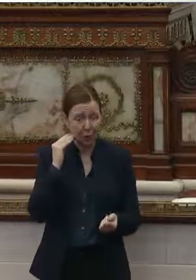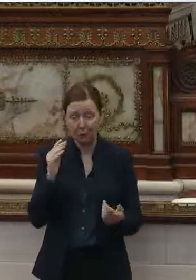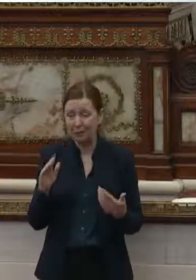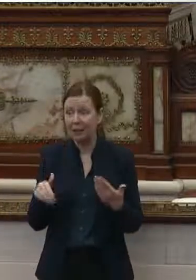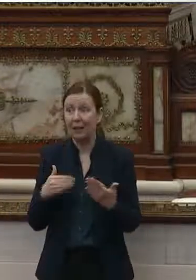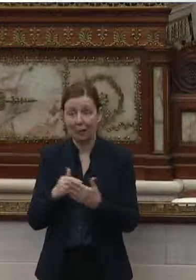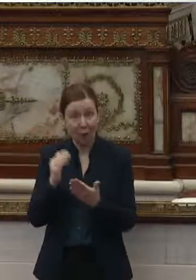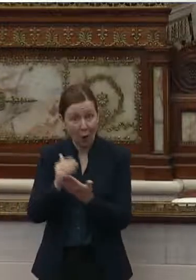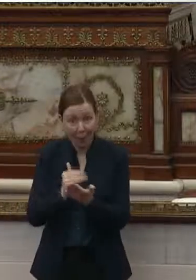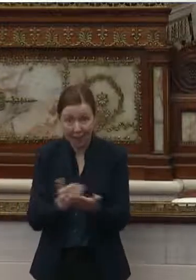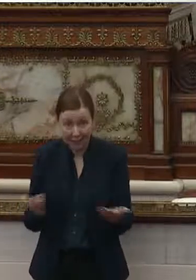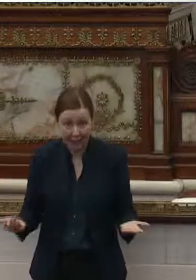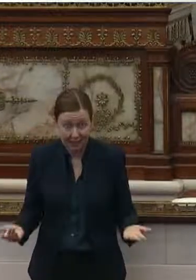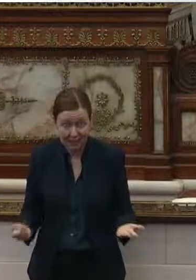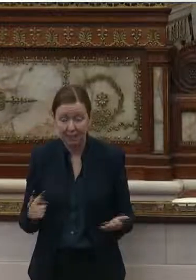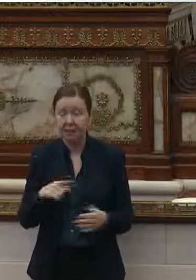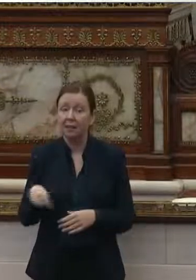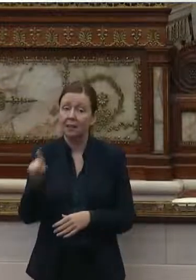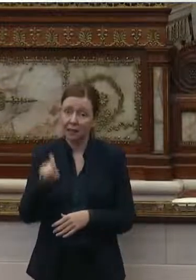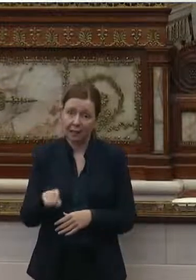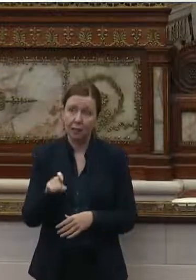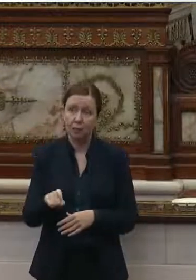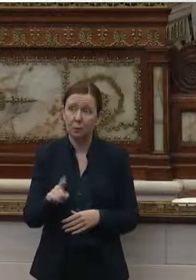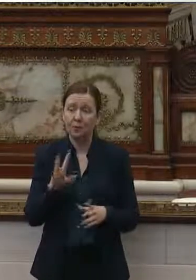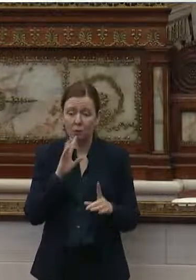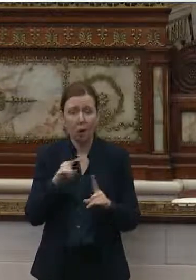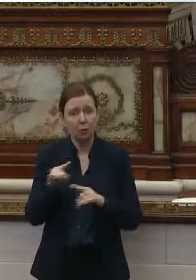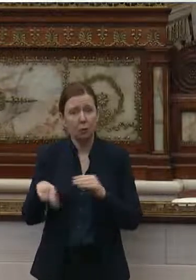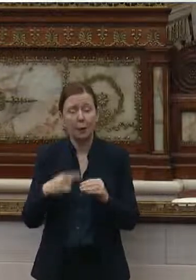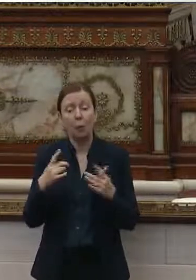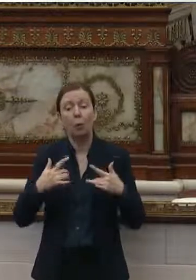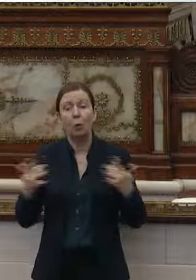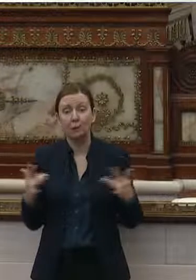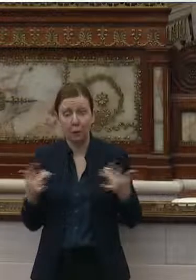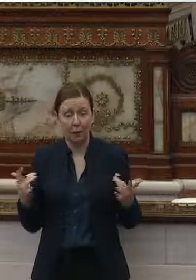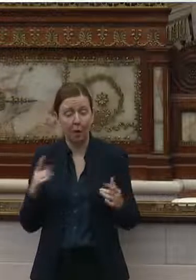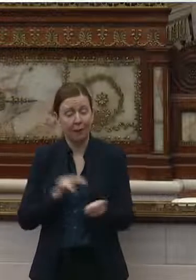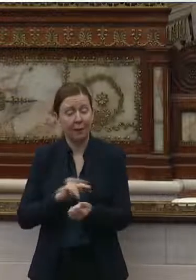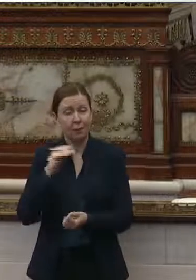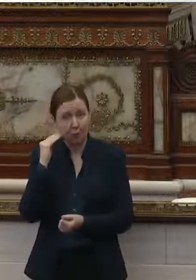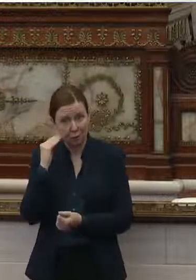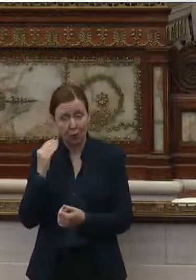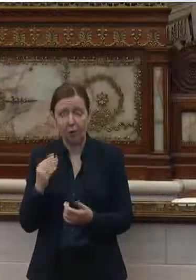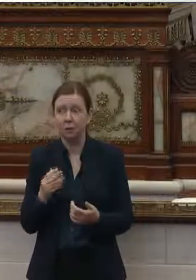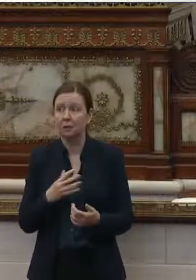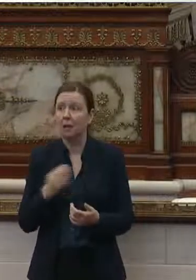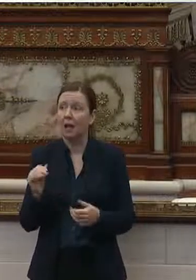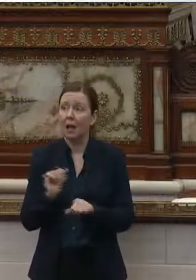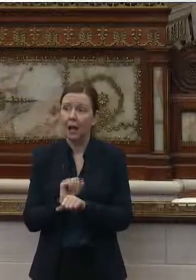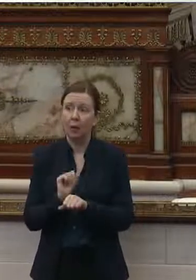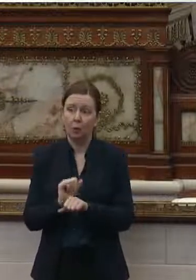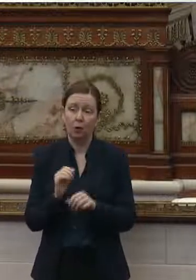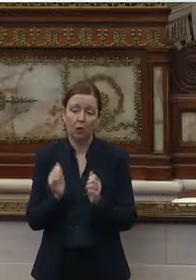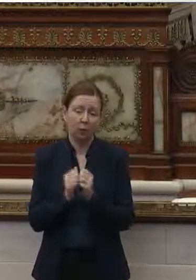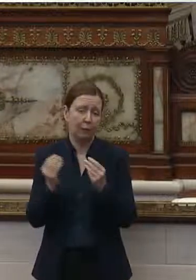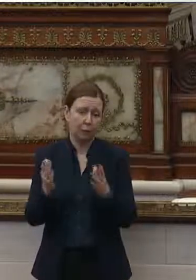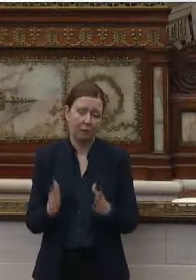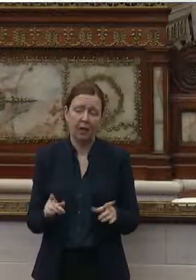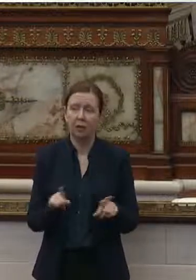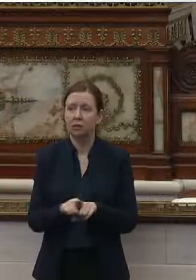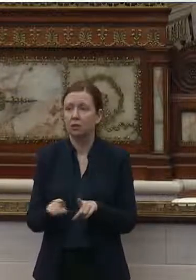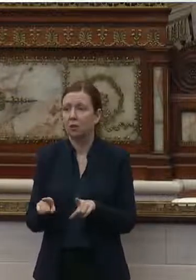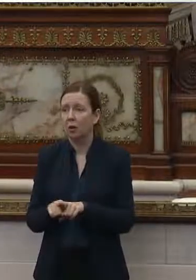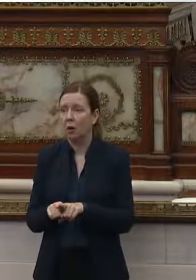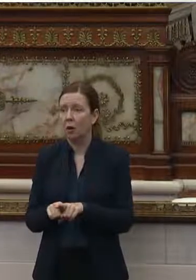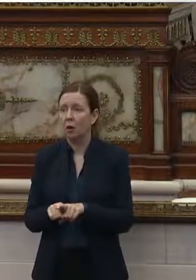on these lists and that they should be talked to about what's going on in these nursing homes and work with providers. There's also